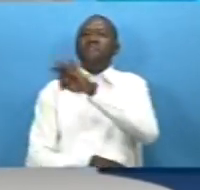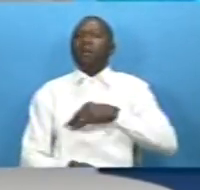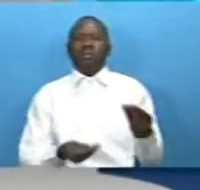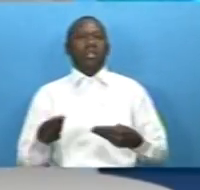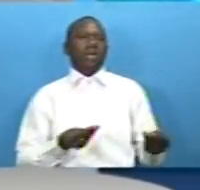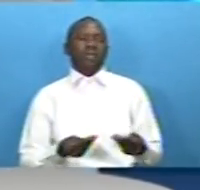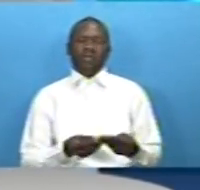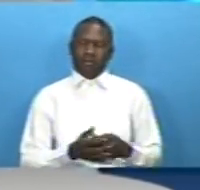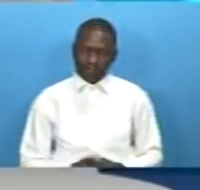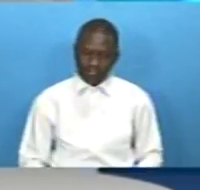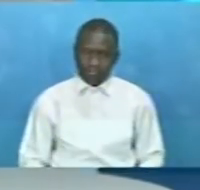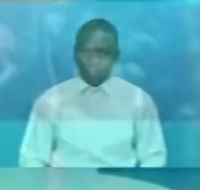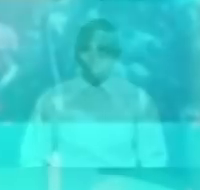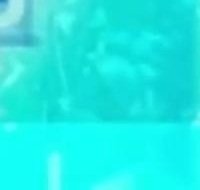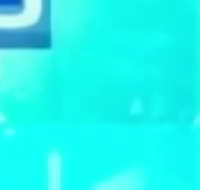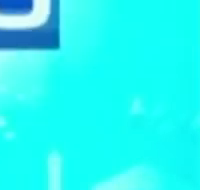in detail do stay with us